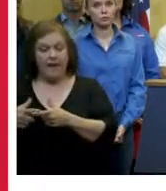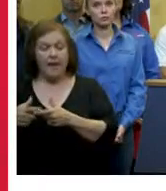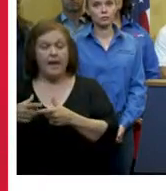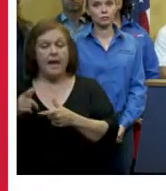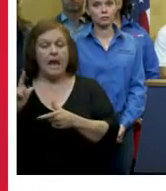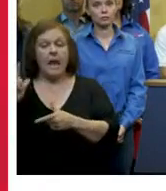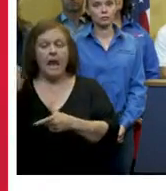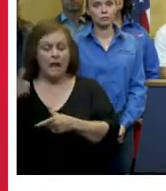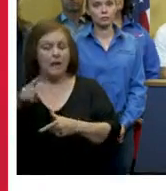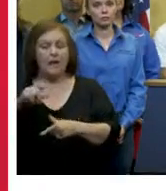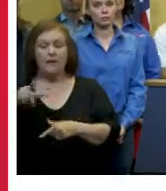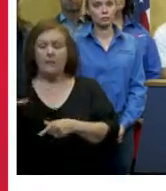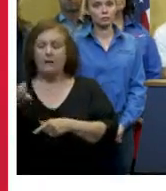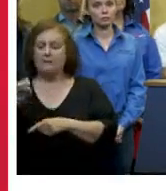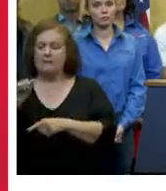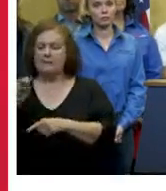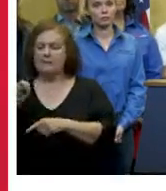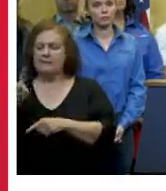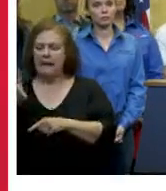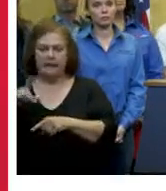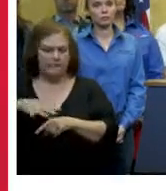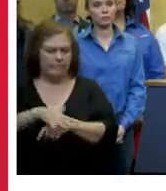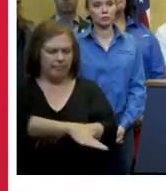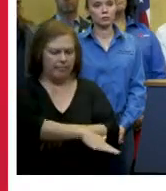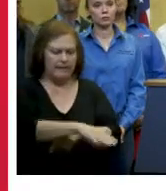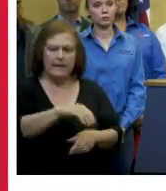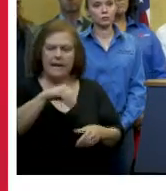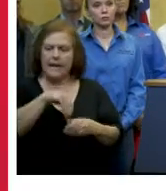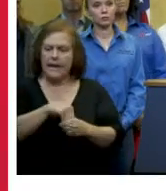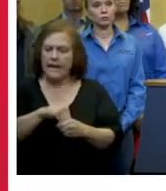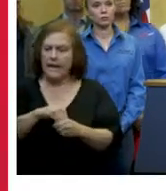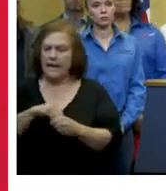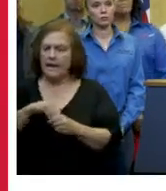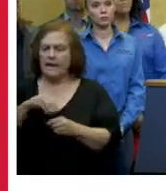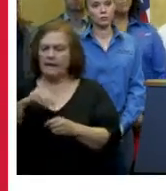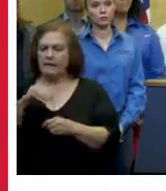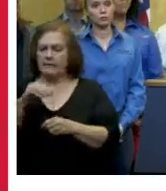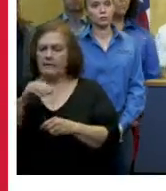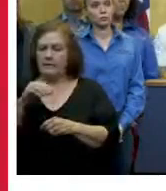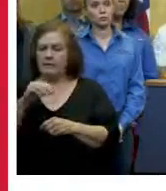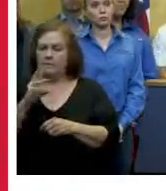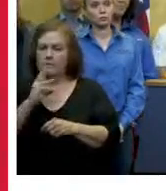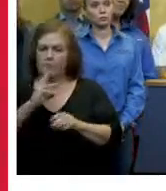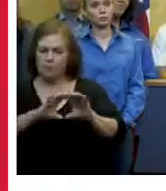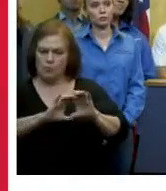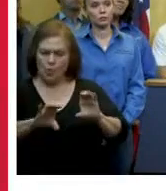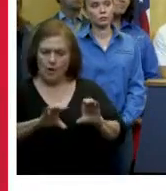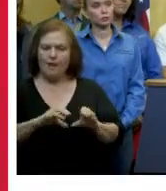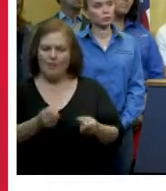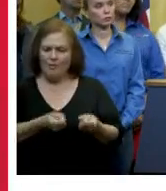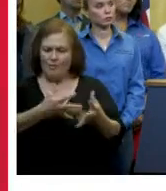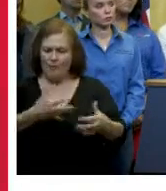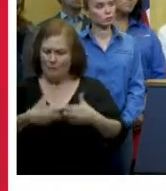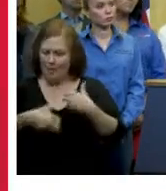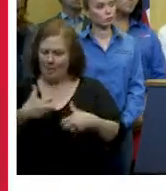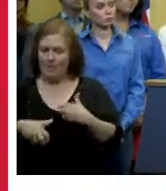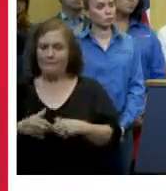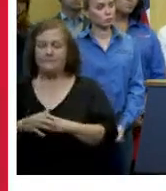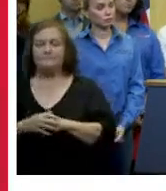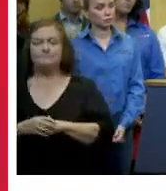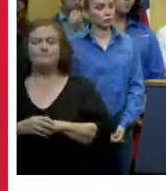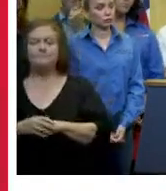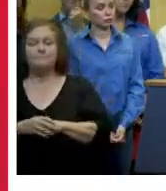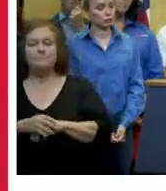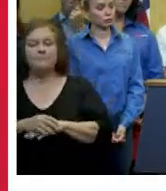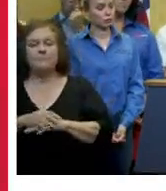against the system that's in place to drain the city of new orleans in an urban environment this is a best practice however